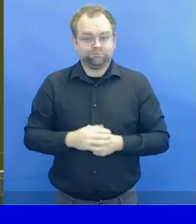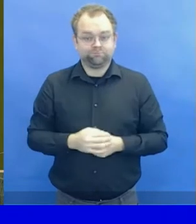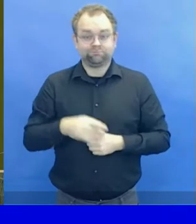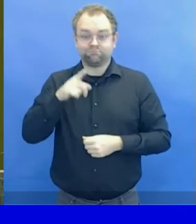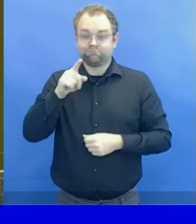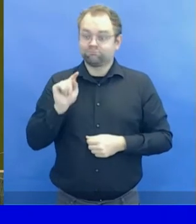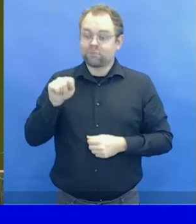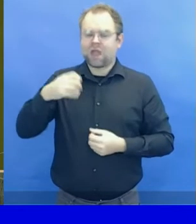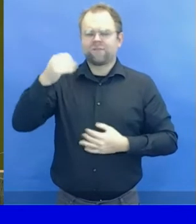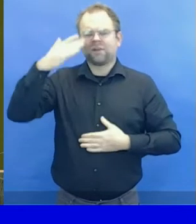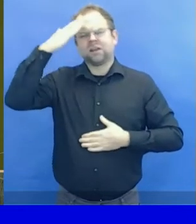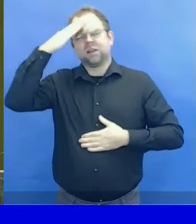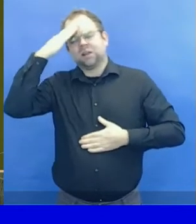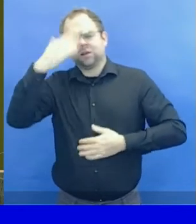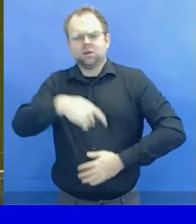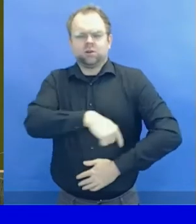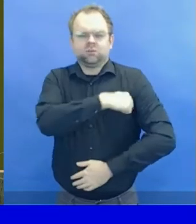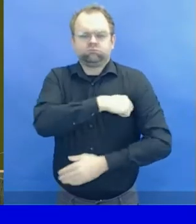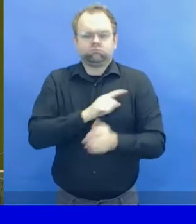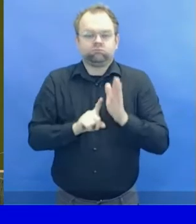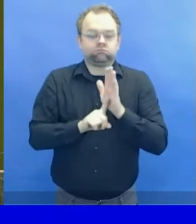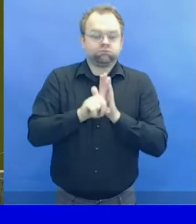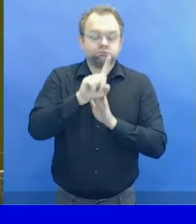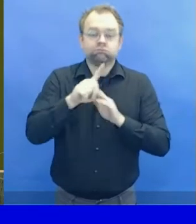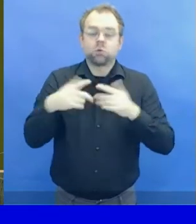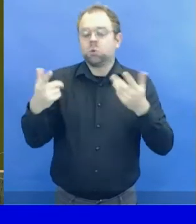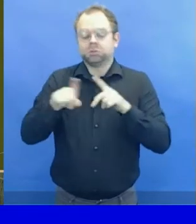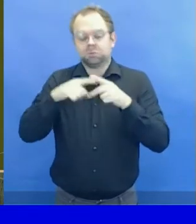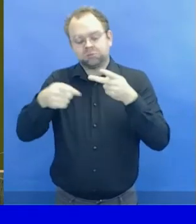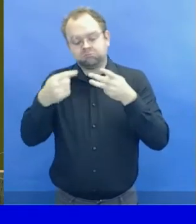perhaps represents the highest risk to our safety.